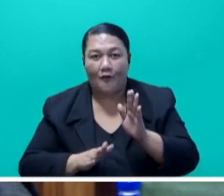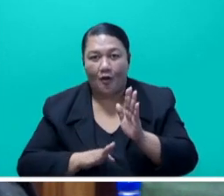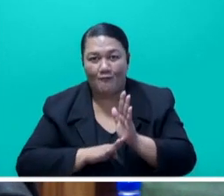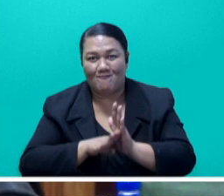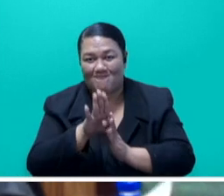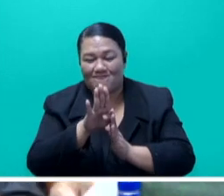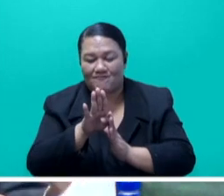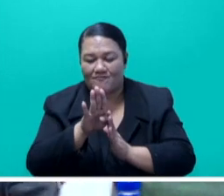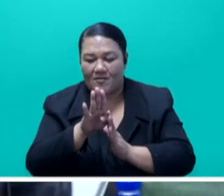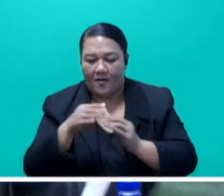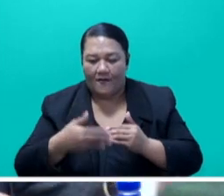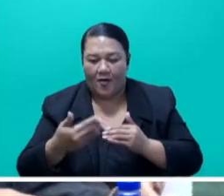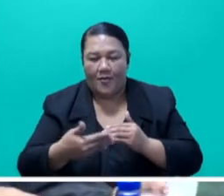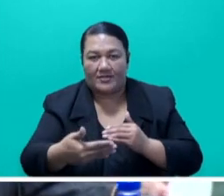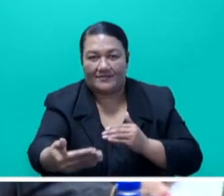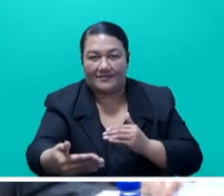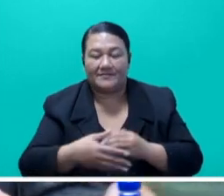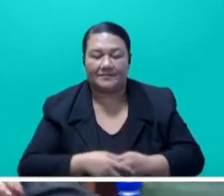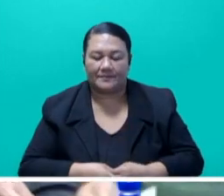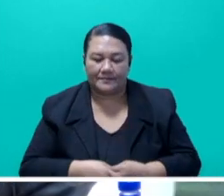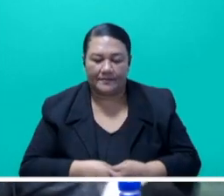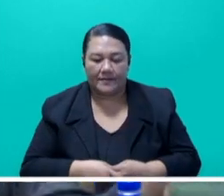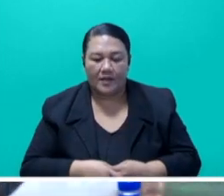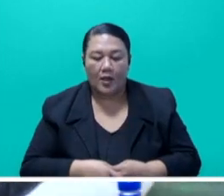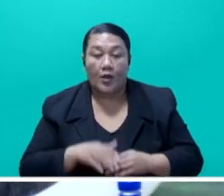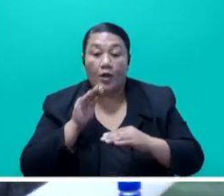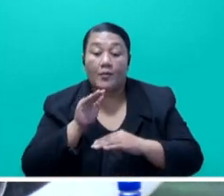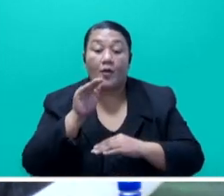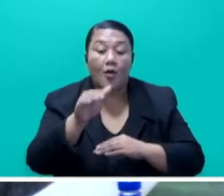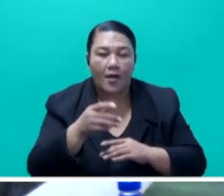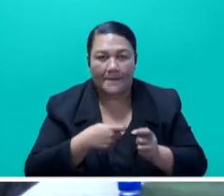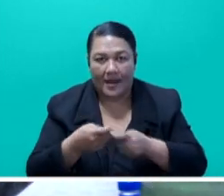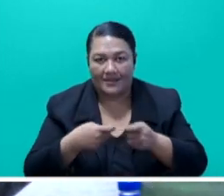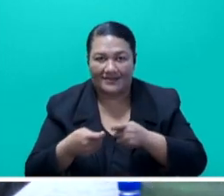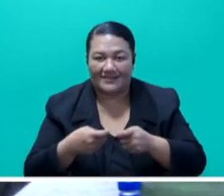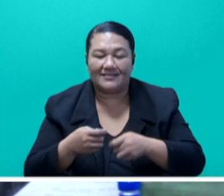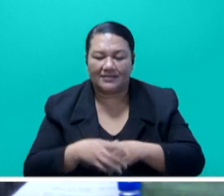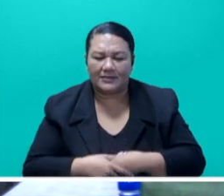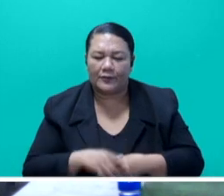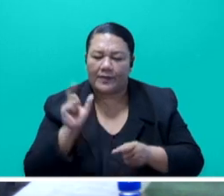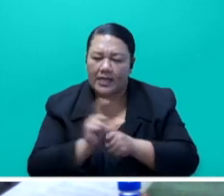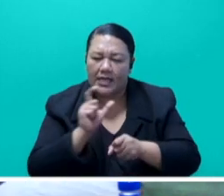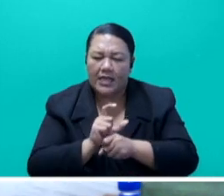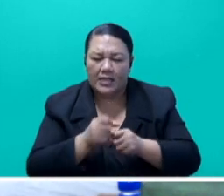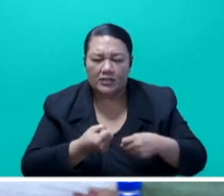unique here is that it actually looks beyond marketing. It looks at the strategies to create meaningful